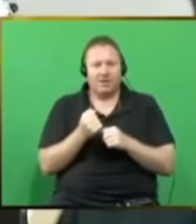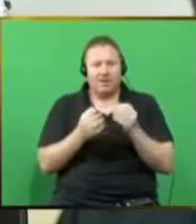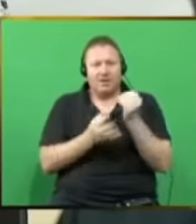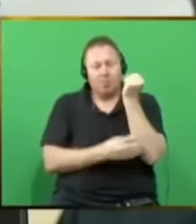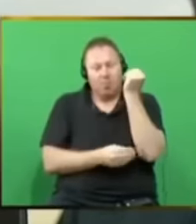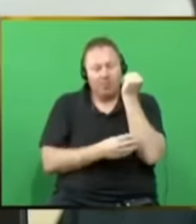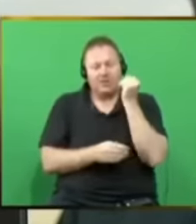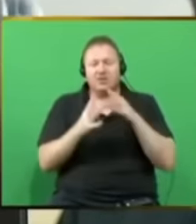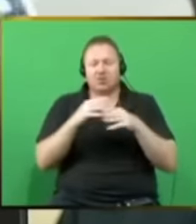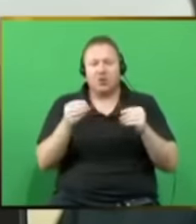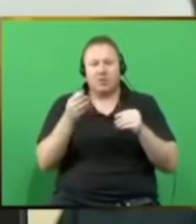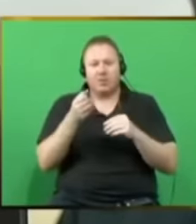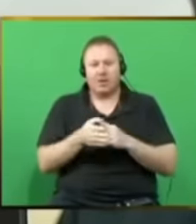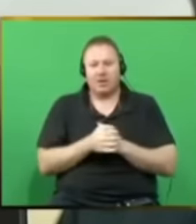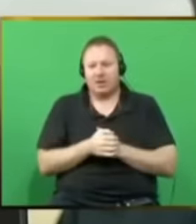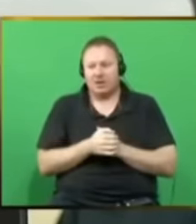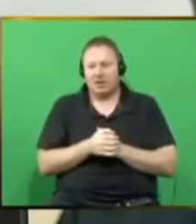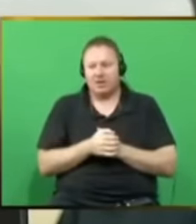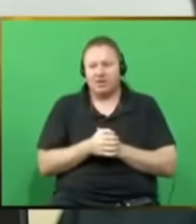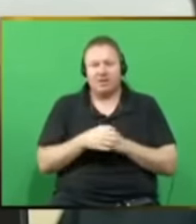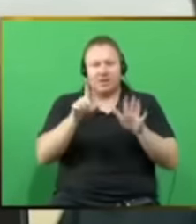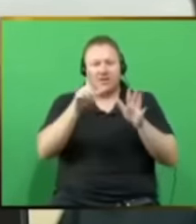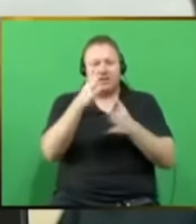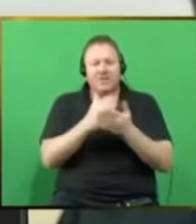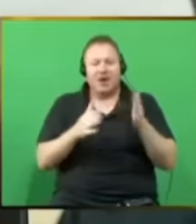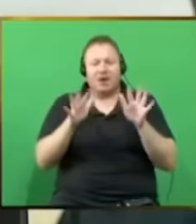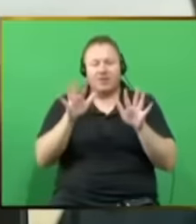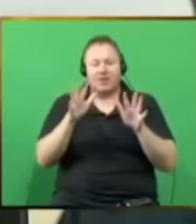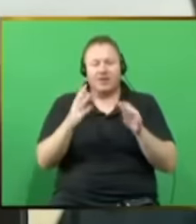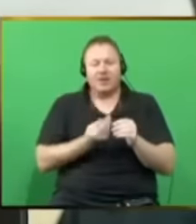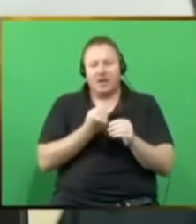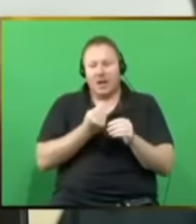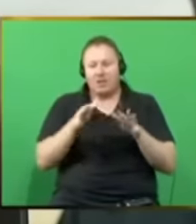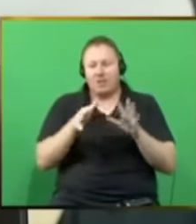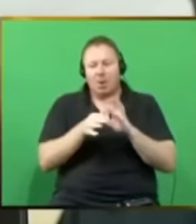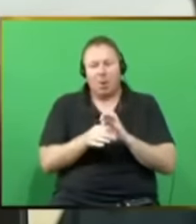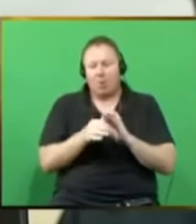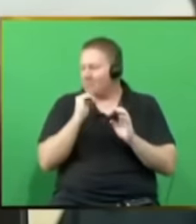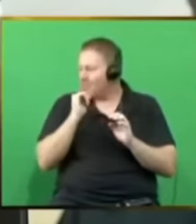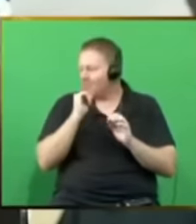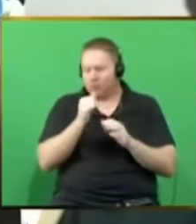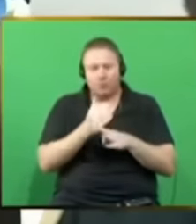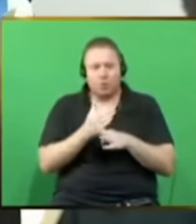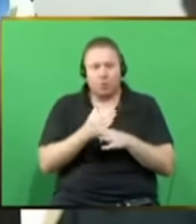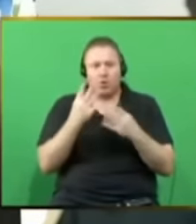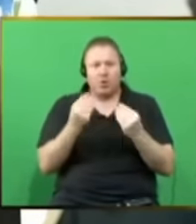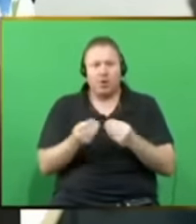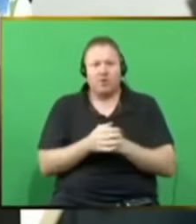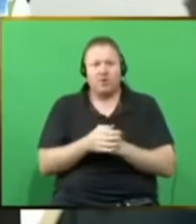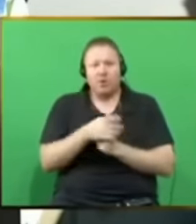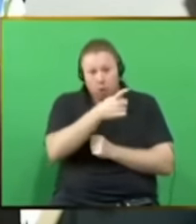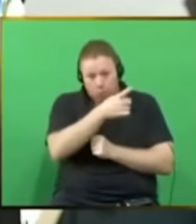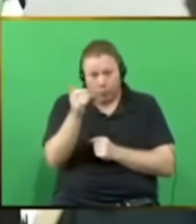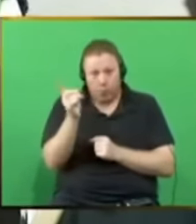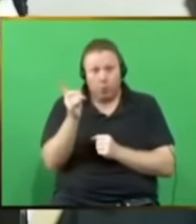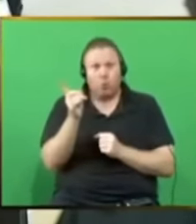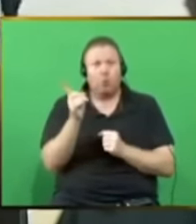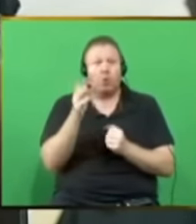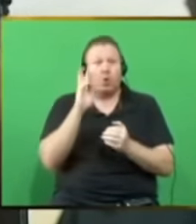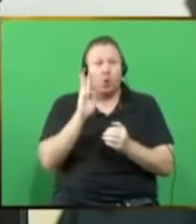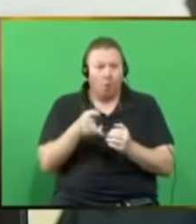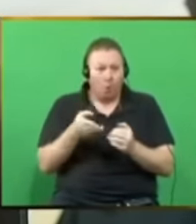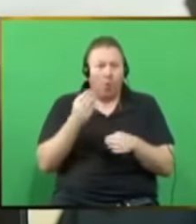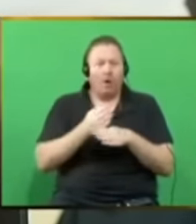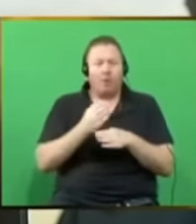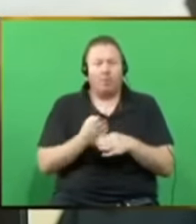out of poverty. The 7 out of 10 young people at home who do not have work, I want to assure you, you will be gainfully